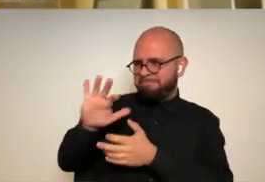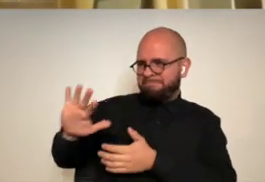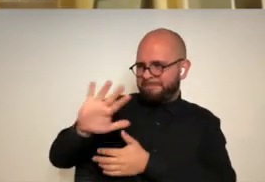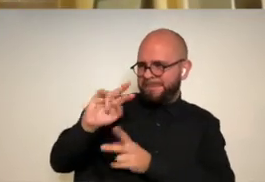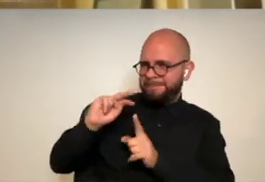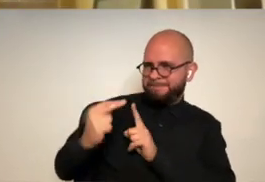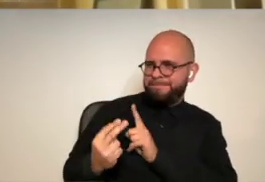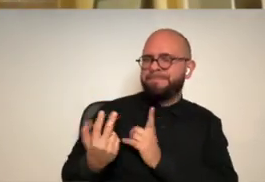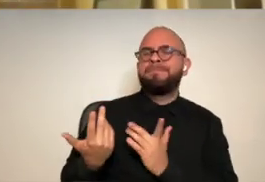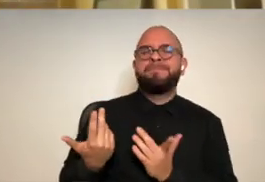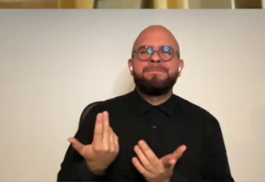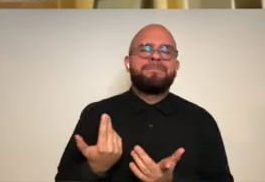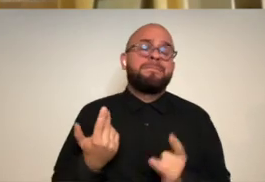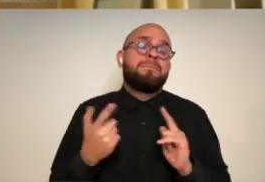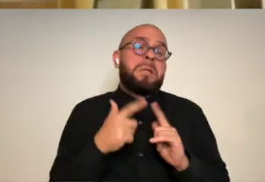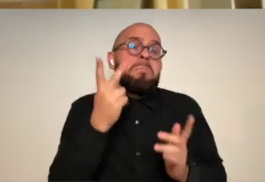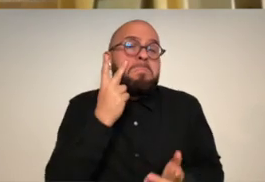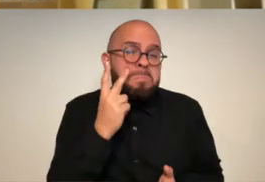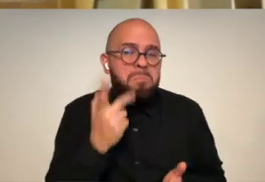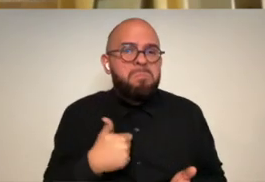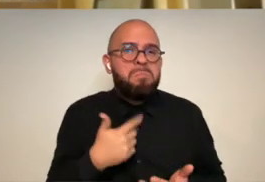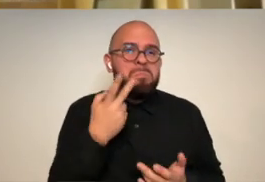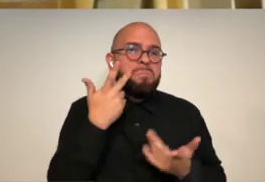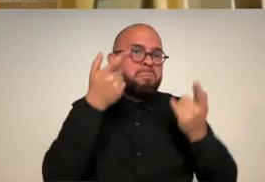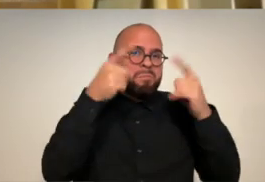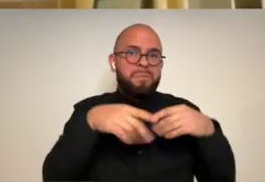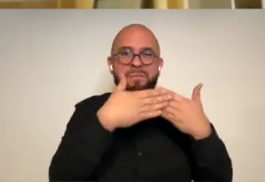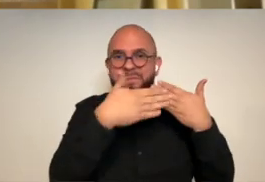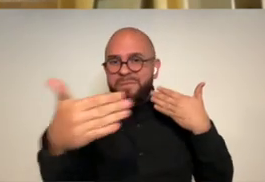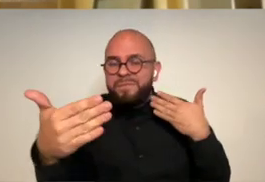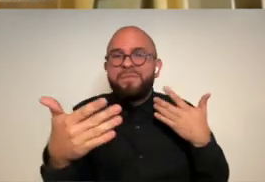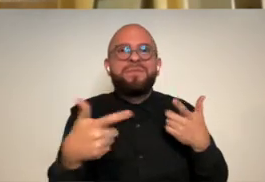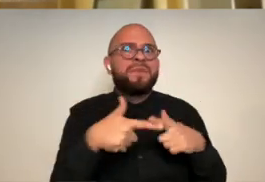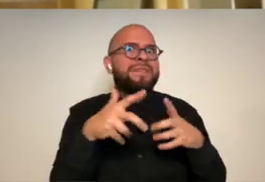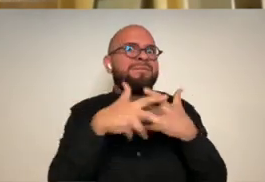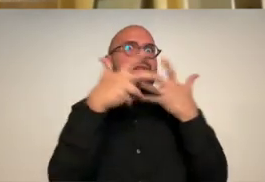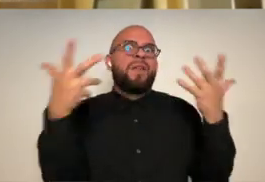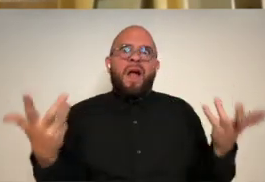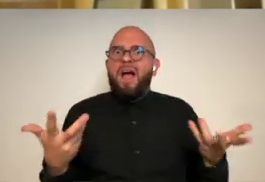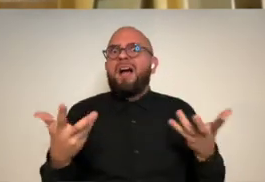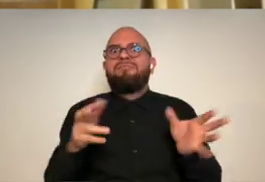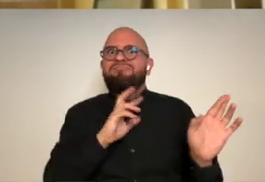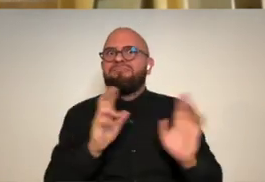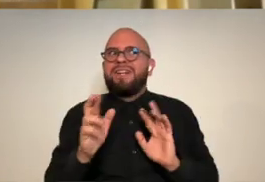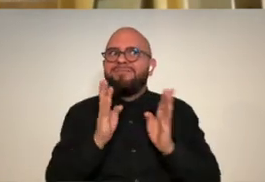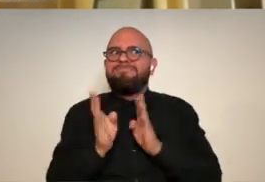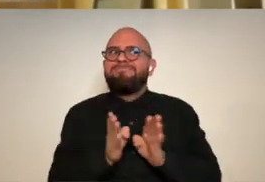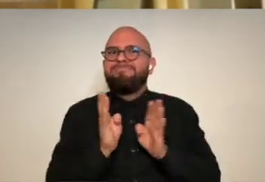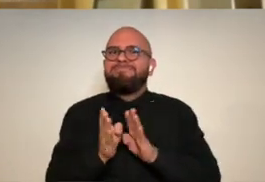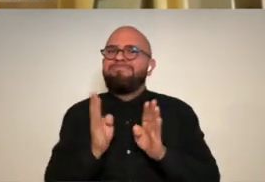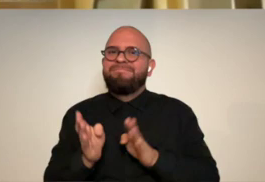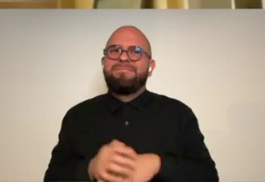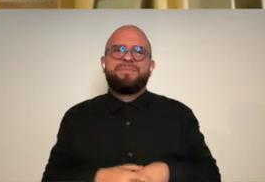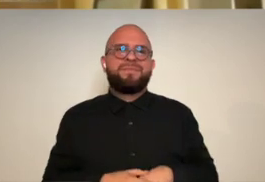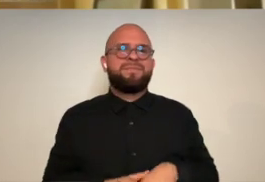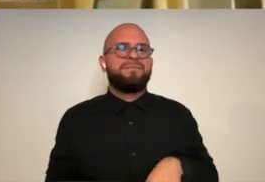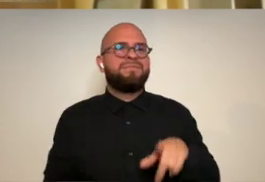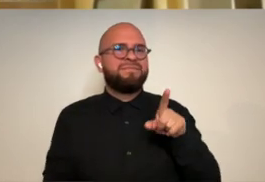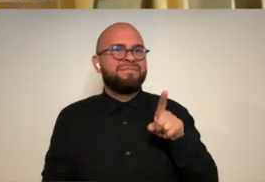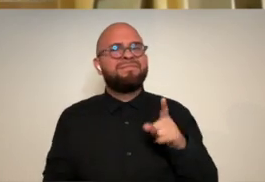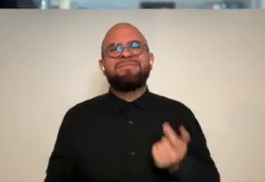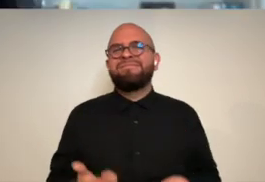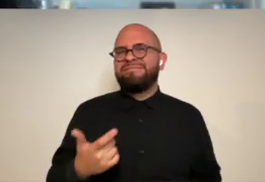version of it you know um we'll see i i'd love to like see where it goes with that one but it's a lot more in depth